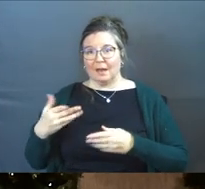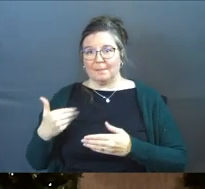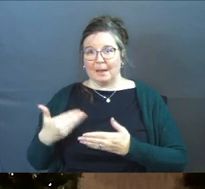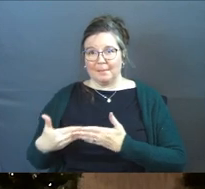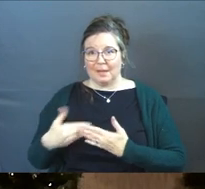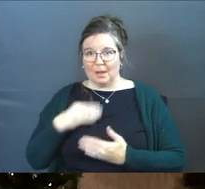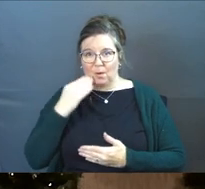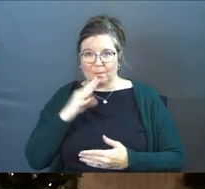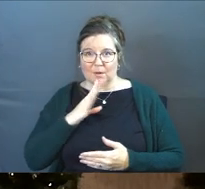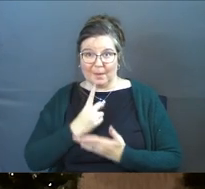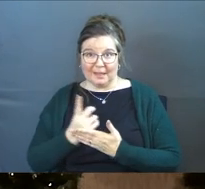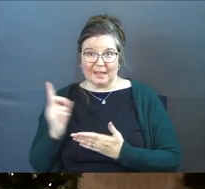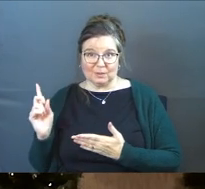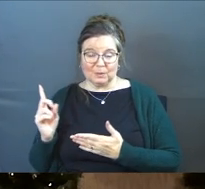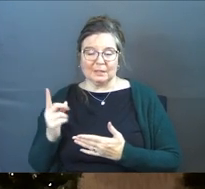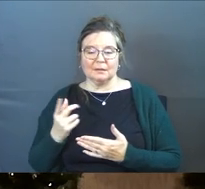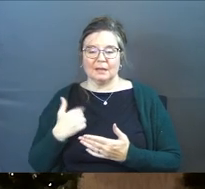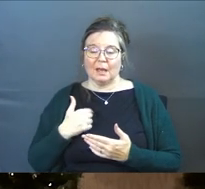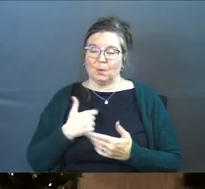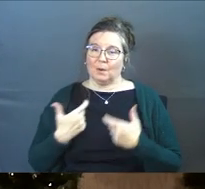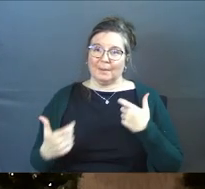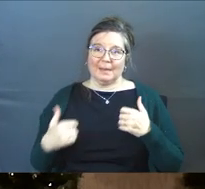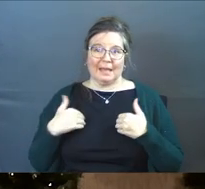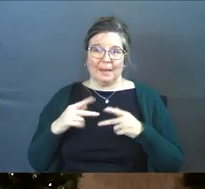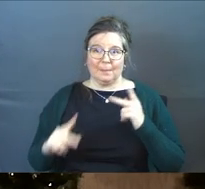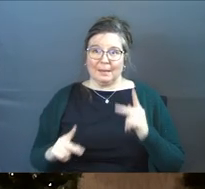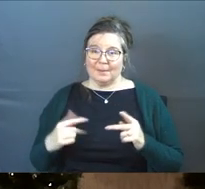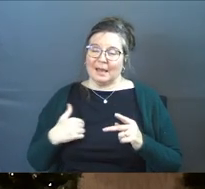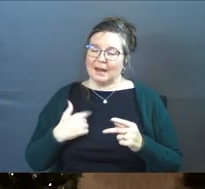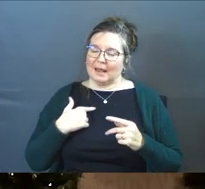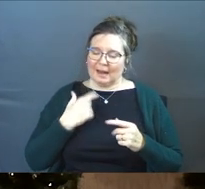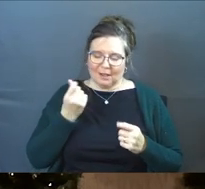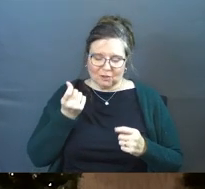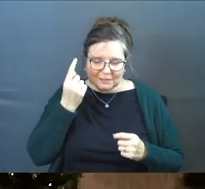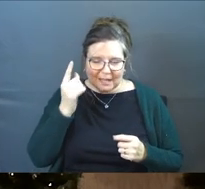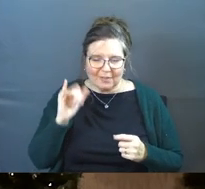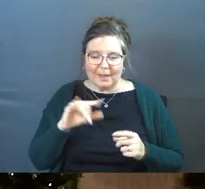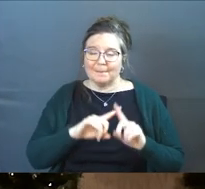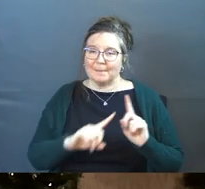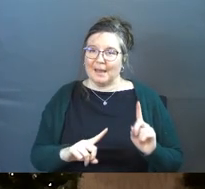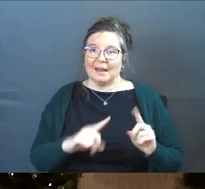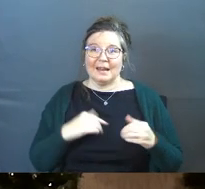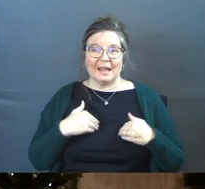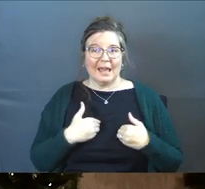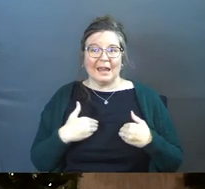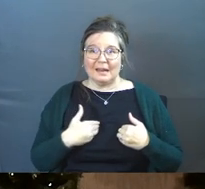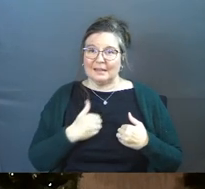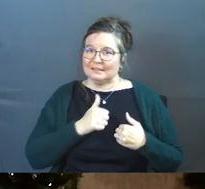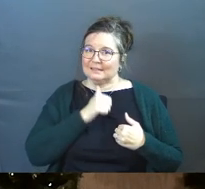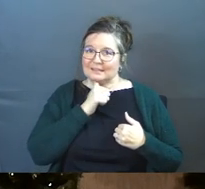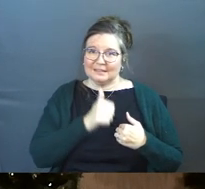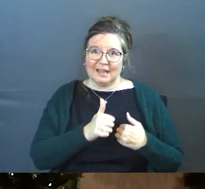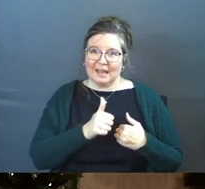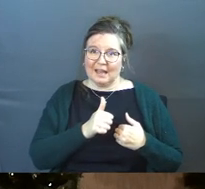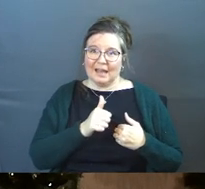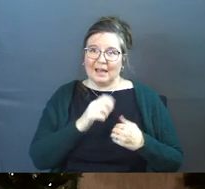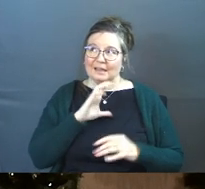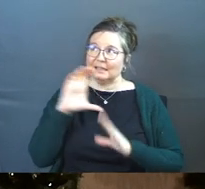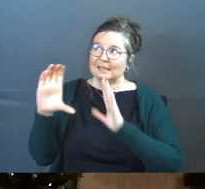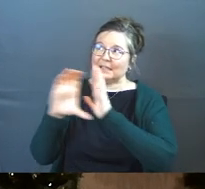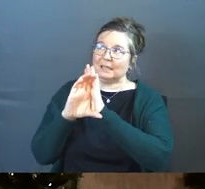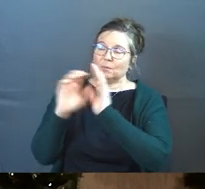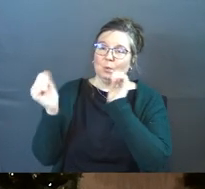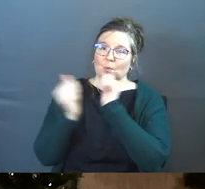at home right now. I talked about that last week and we're big animal people and I totally get that. But animals are not image